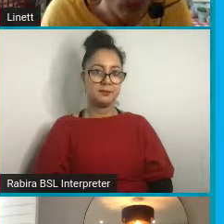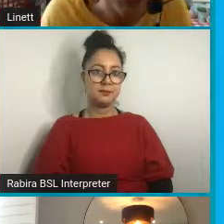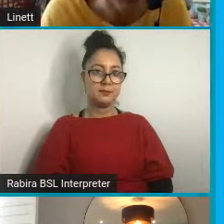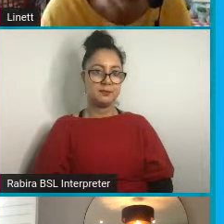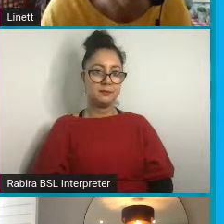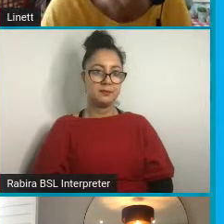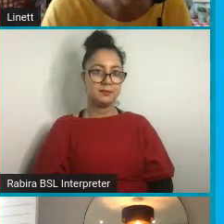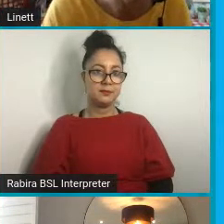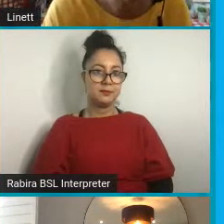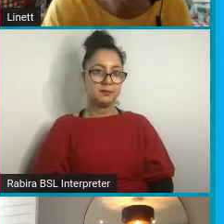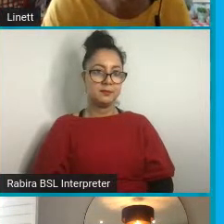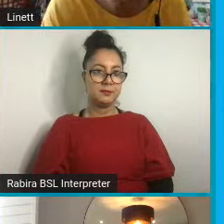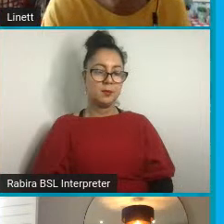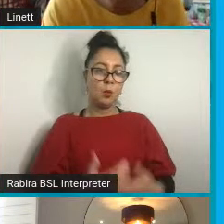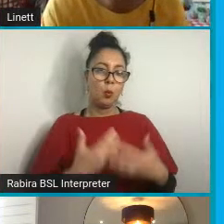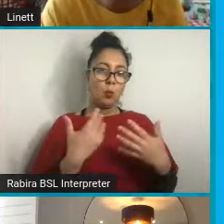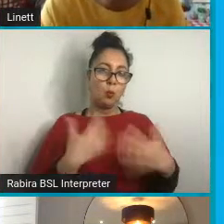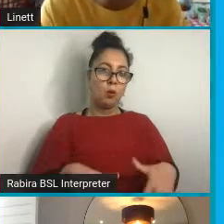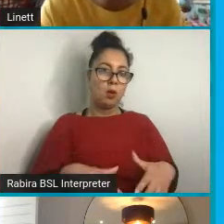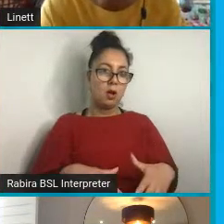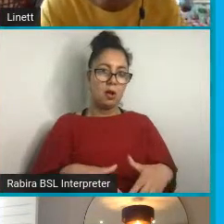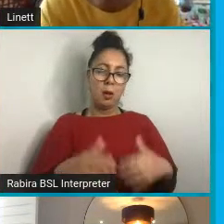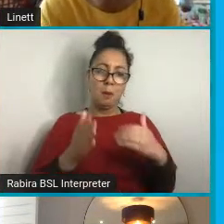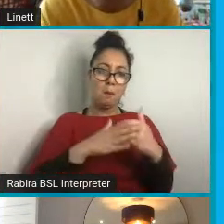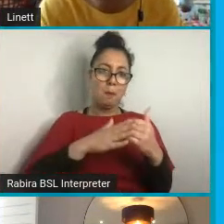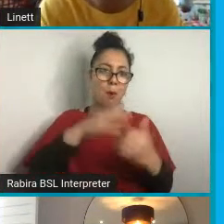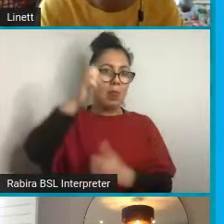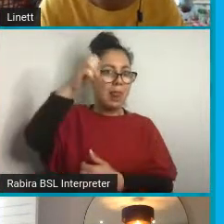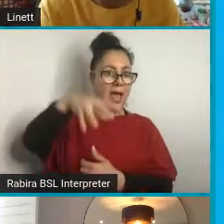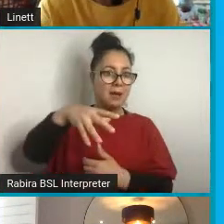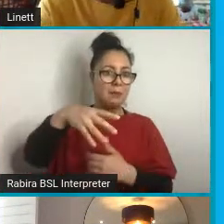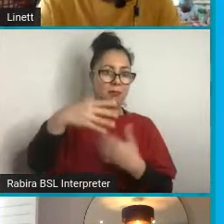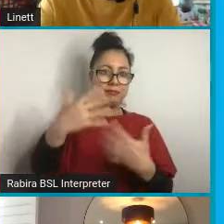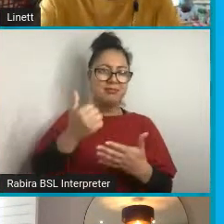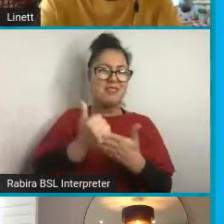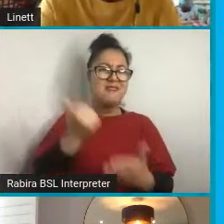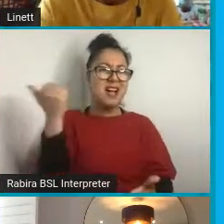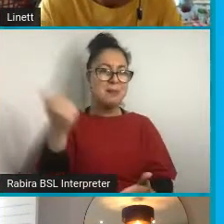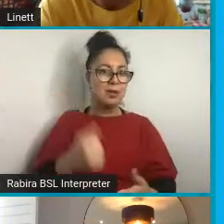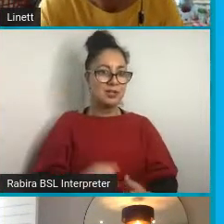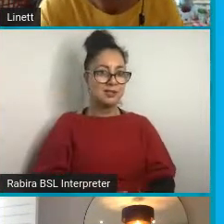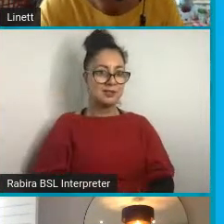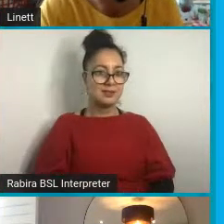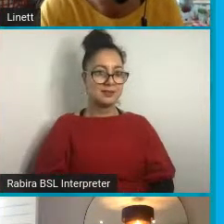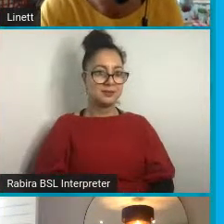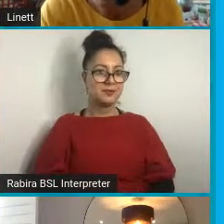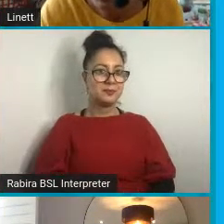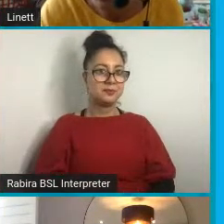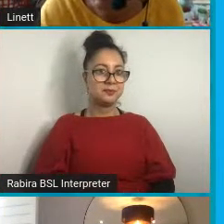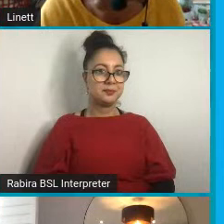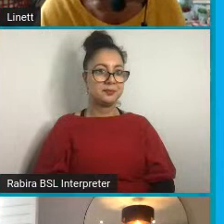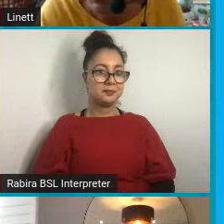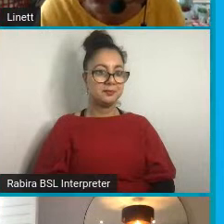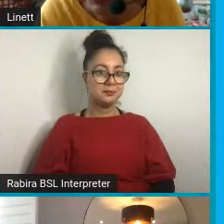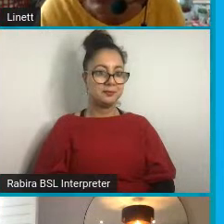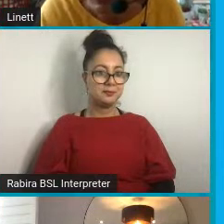That's great. Oh, and more light bulbs. Fabulous. So at this point,